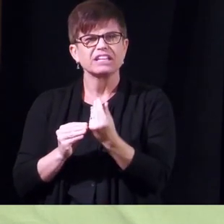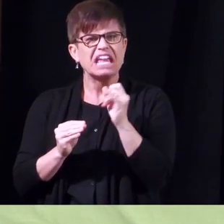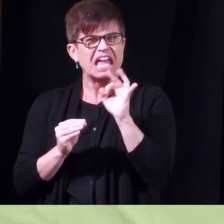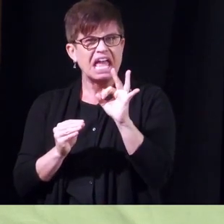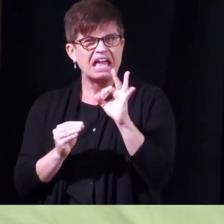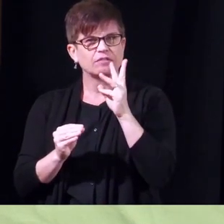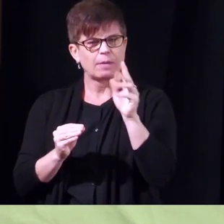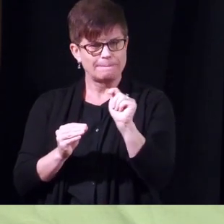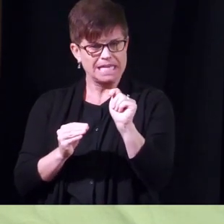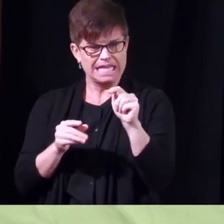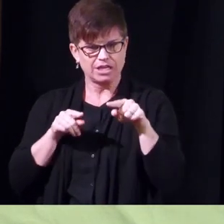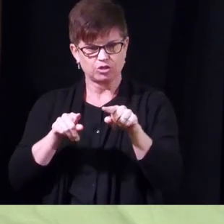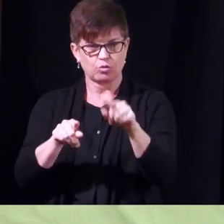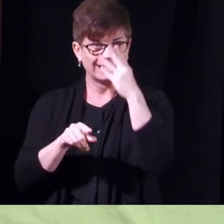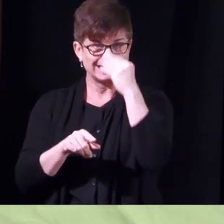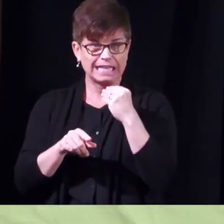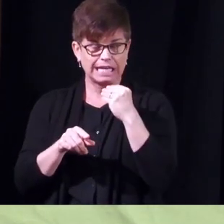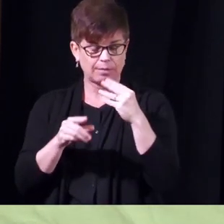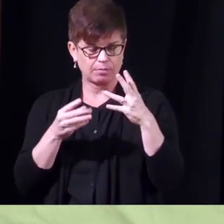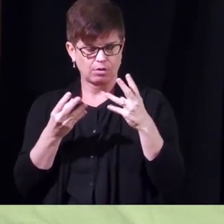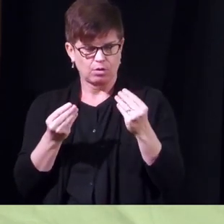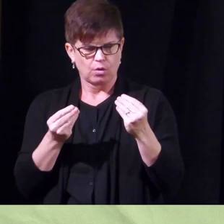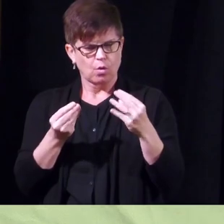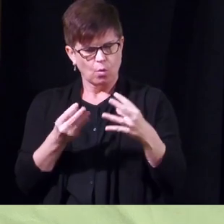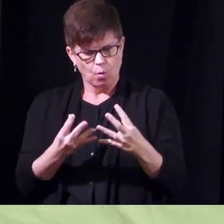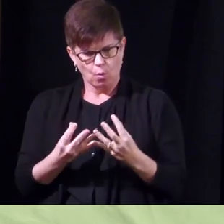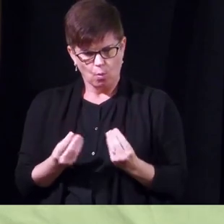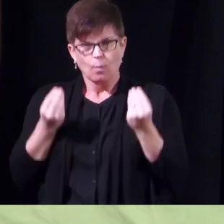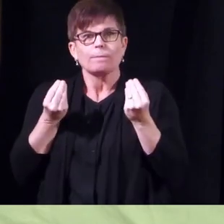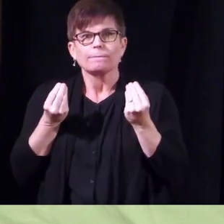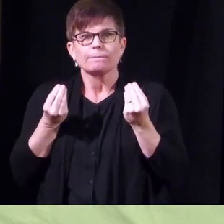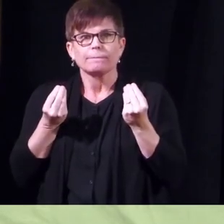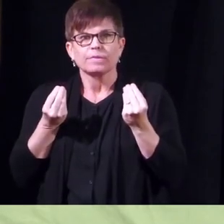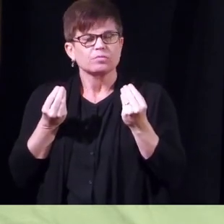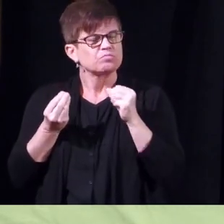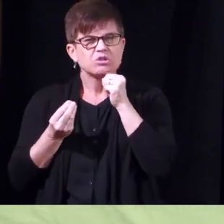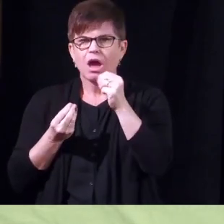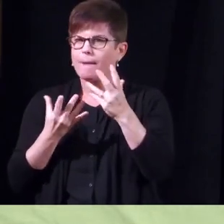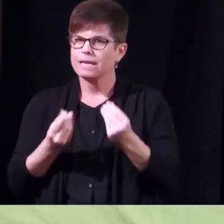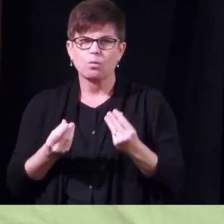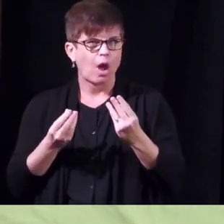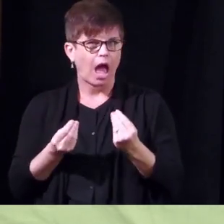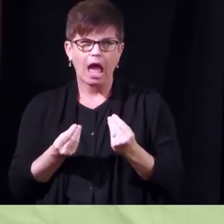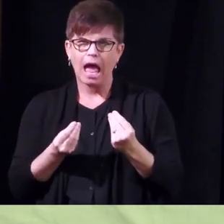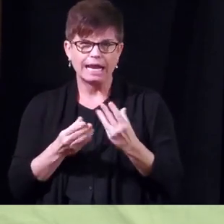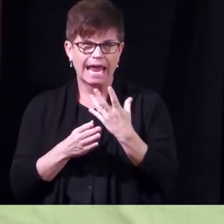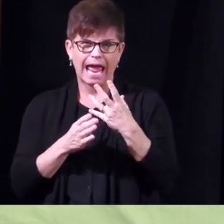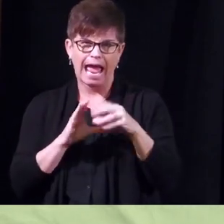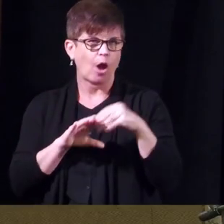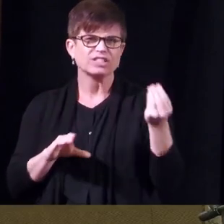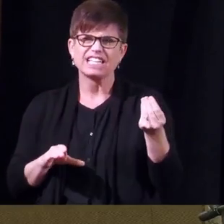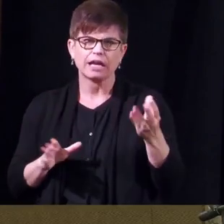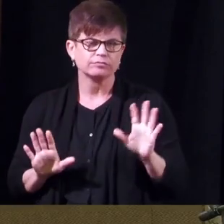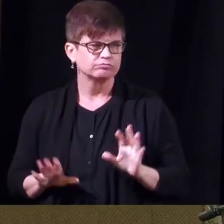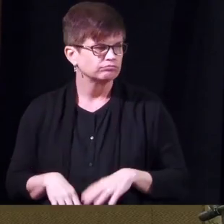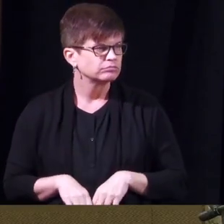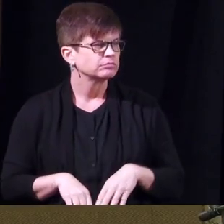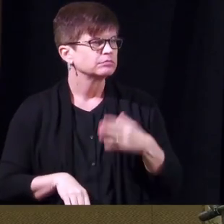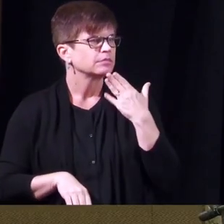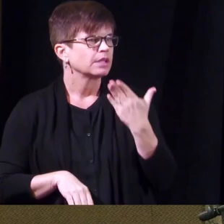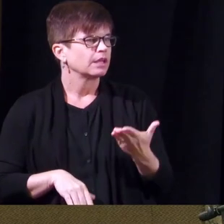up right away before it uh they get before they get wet thank you next one